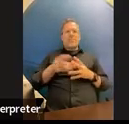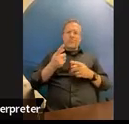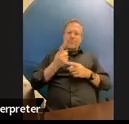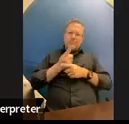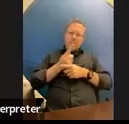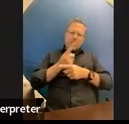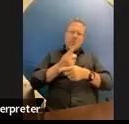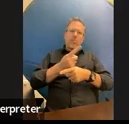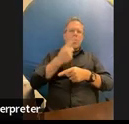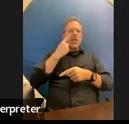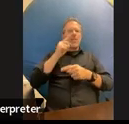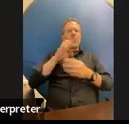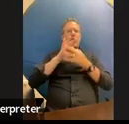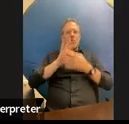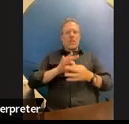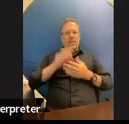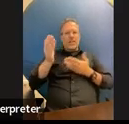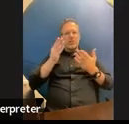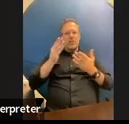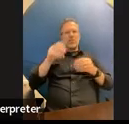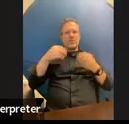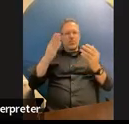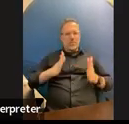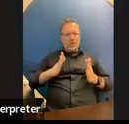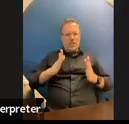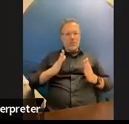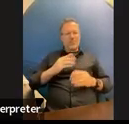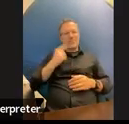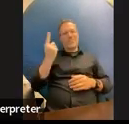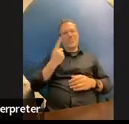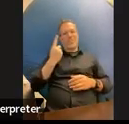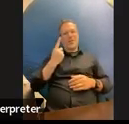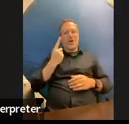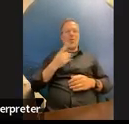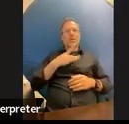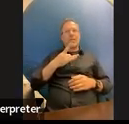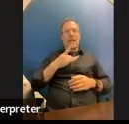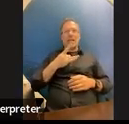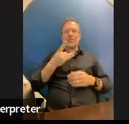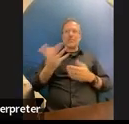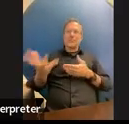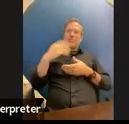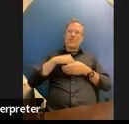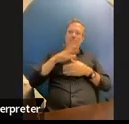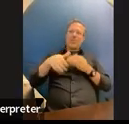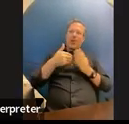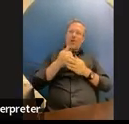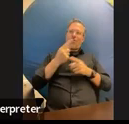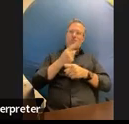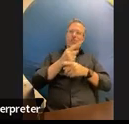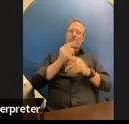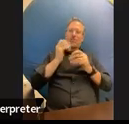for related service providers although we always like to get related service providers in all of our pd